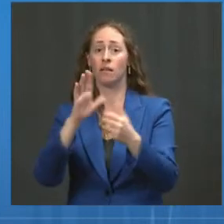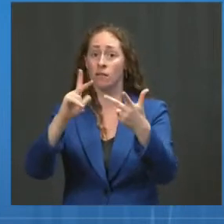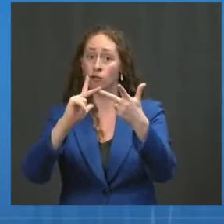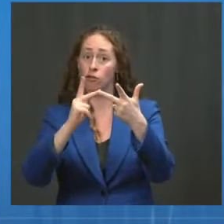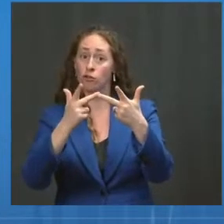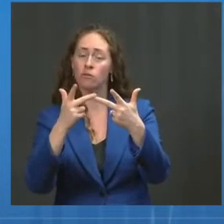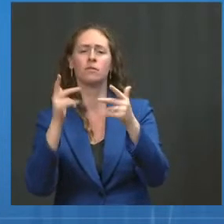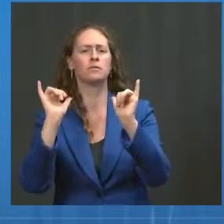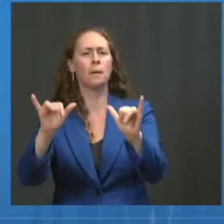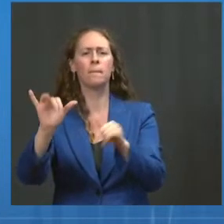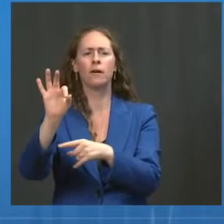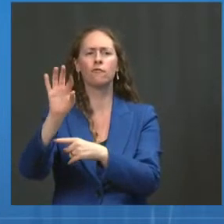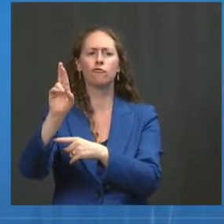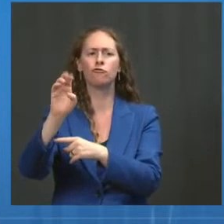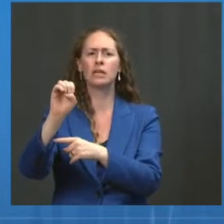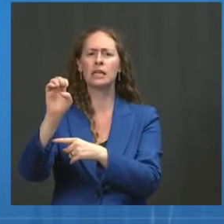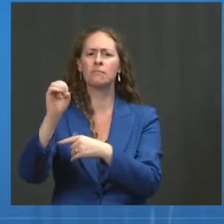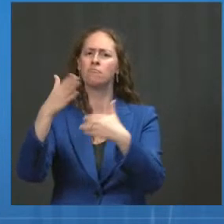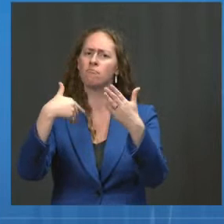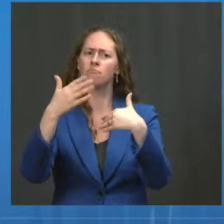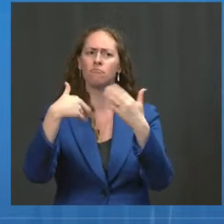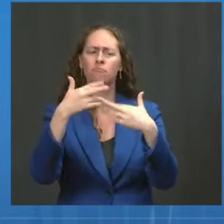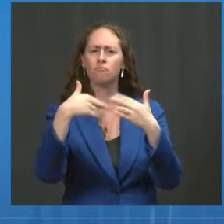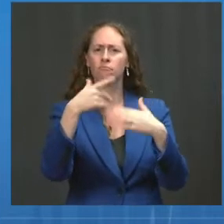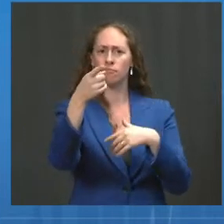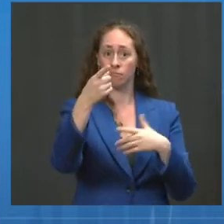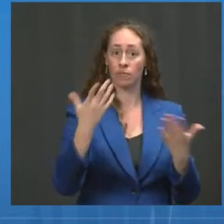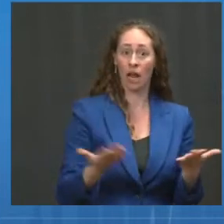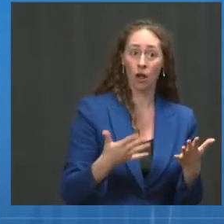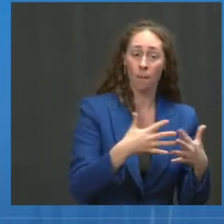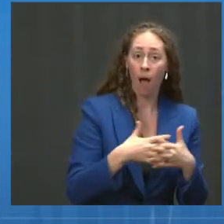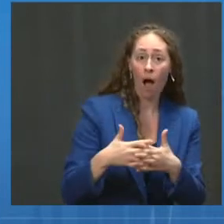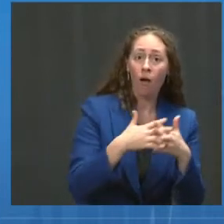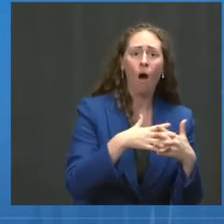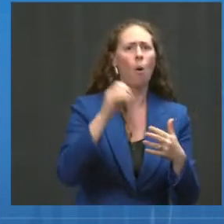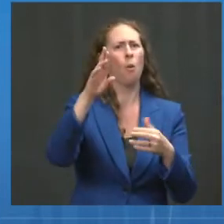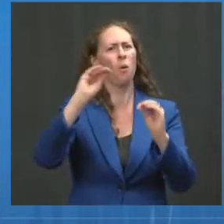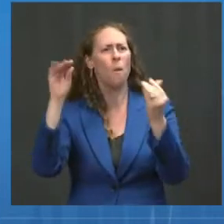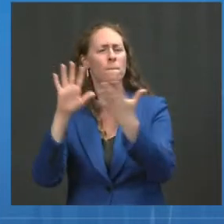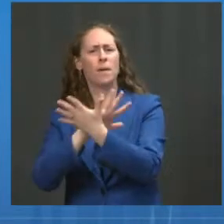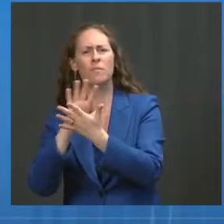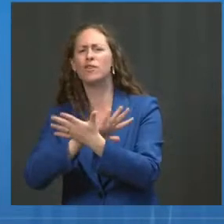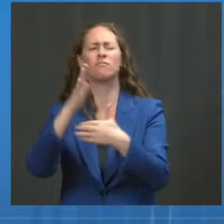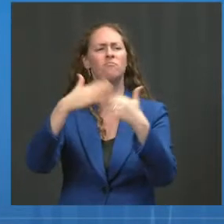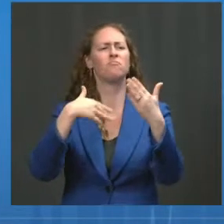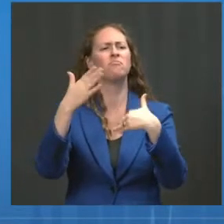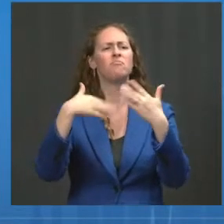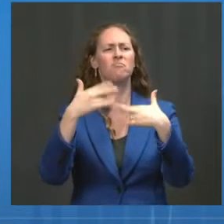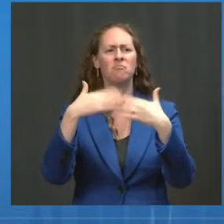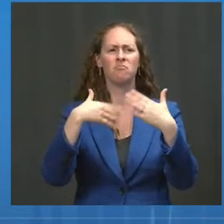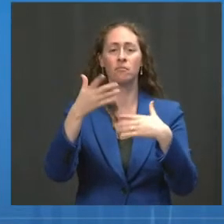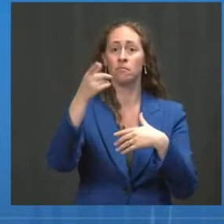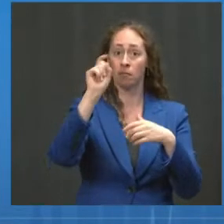of immigration or health insurance status. No ID or insurance required.